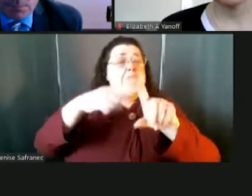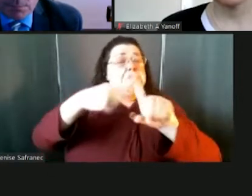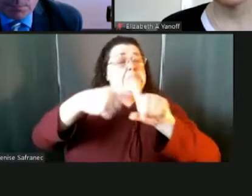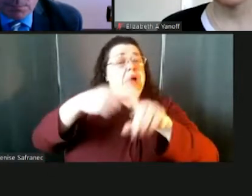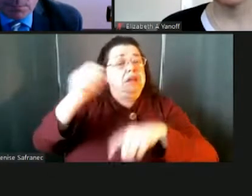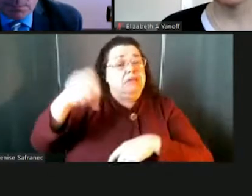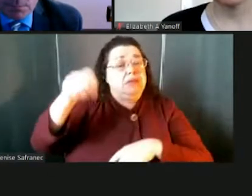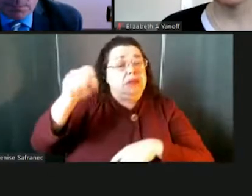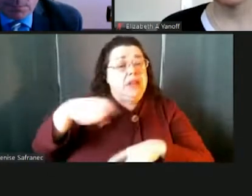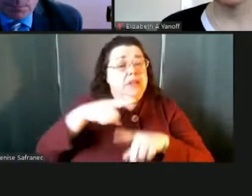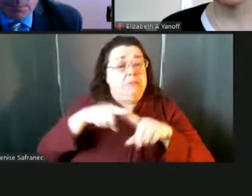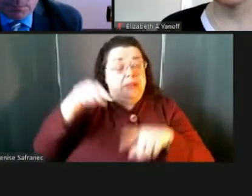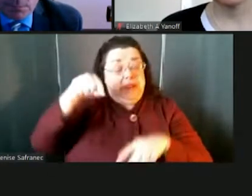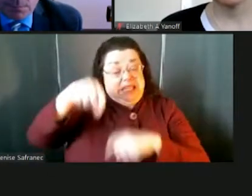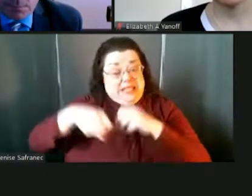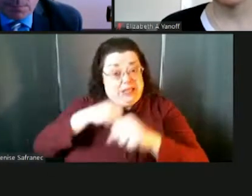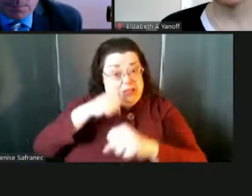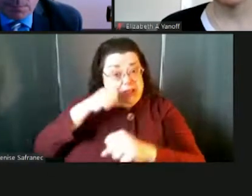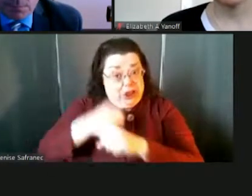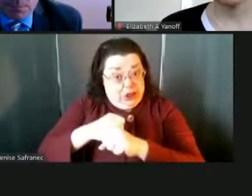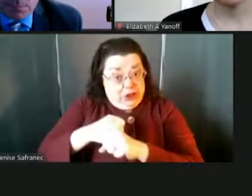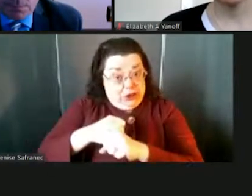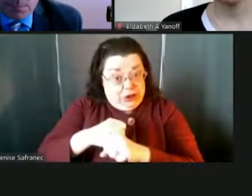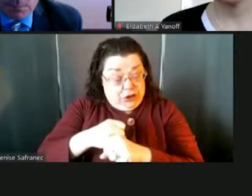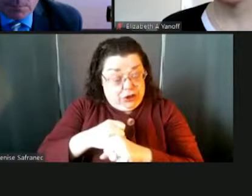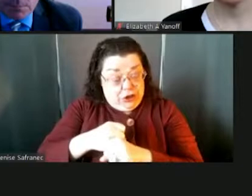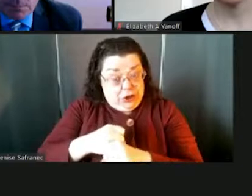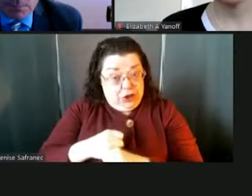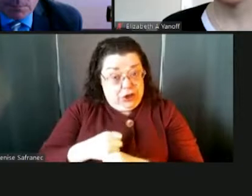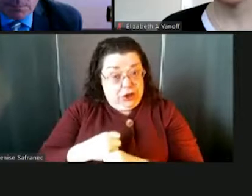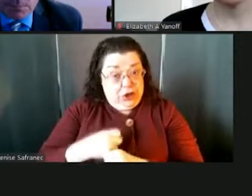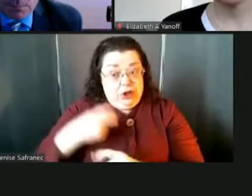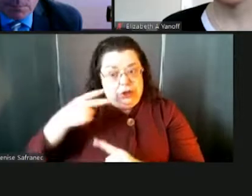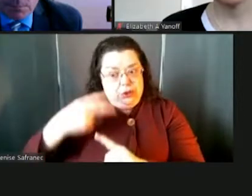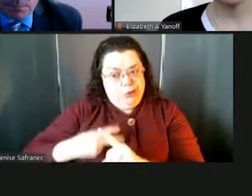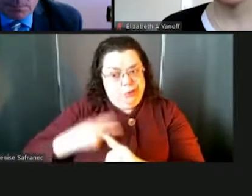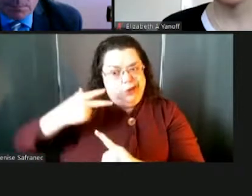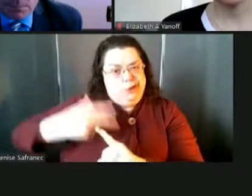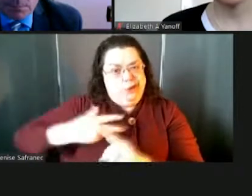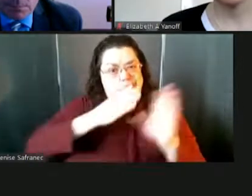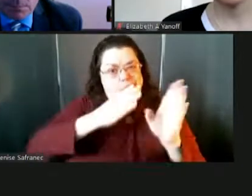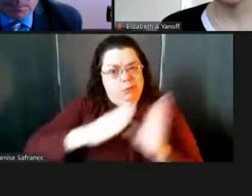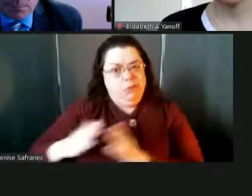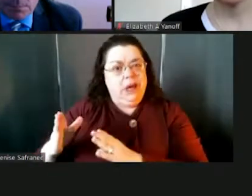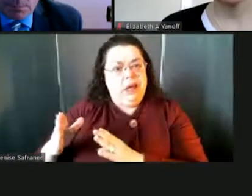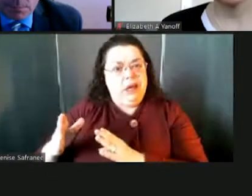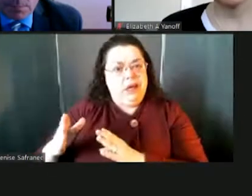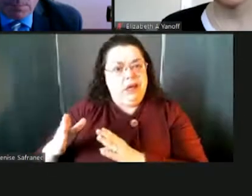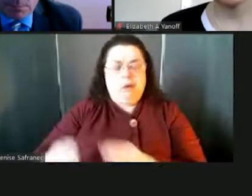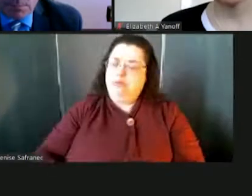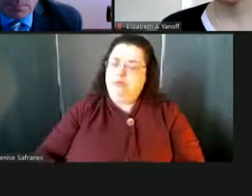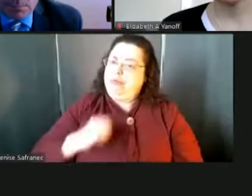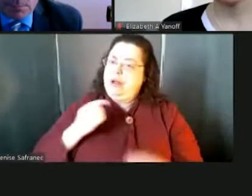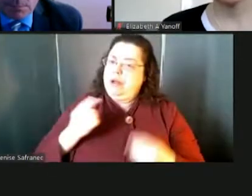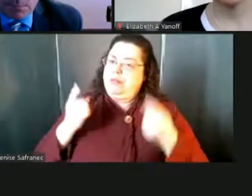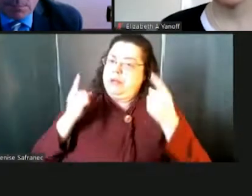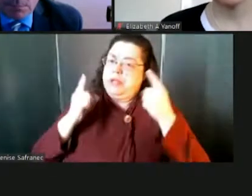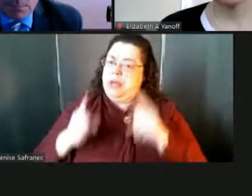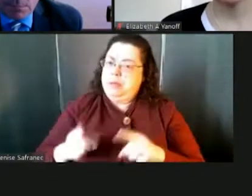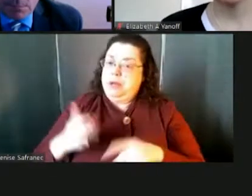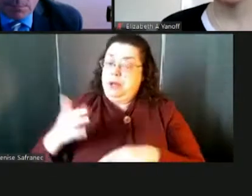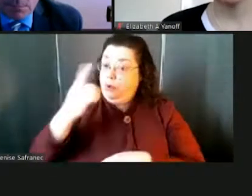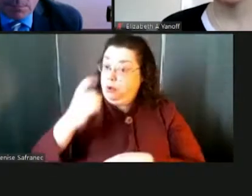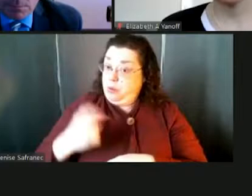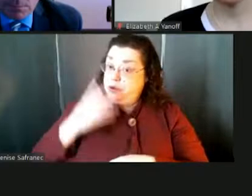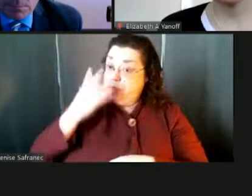this school year, after a month or a summer of planning, really, really proud of what's going on. So your question is, what does it